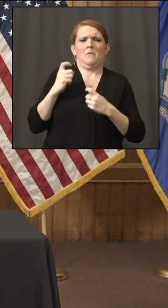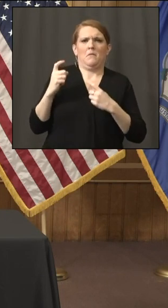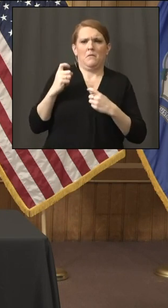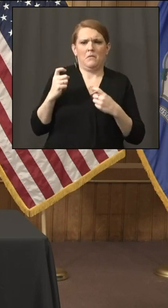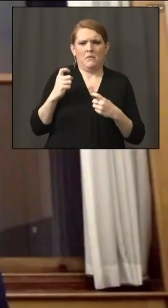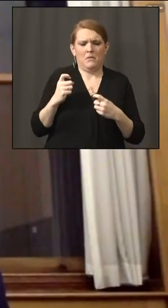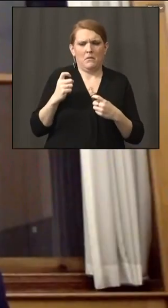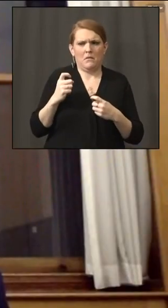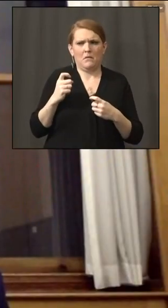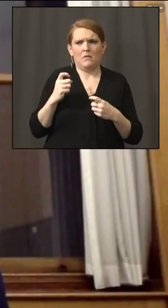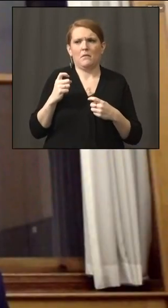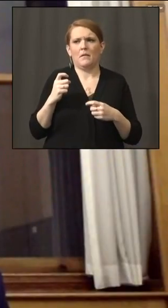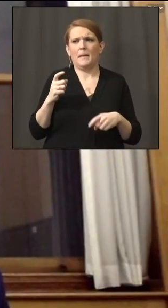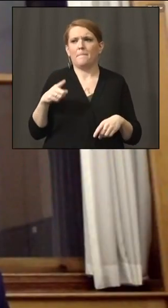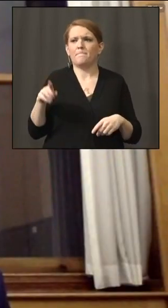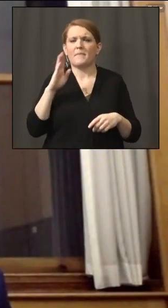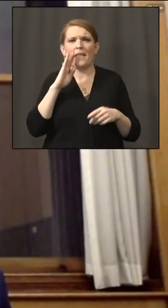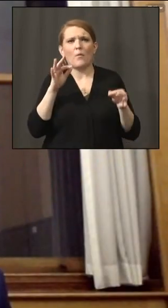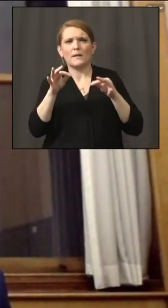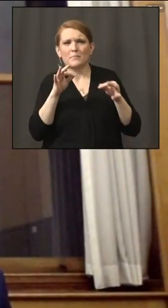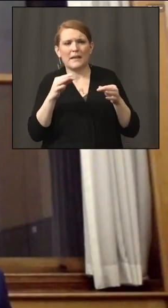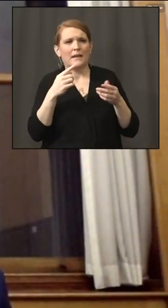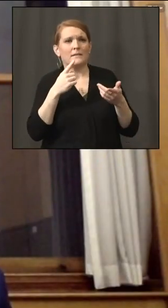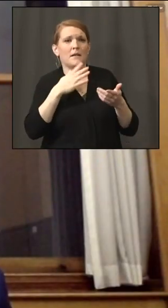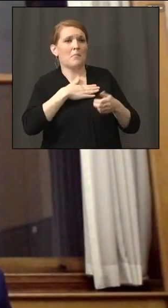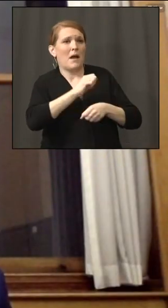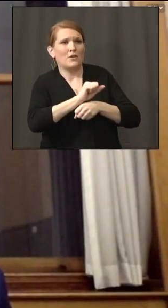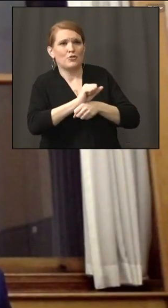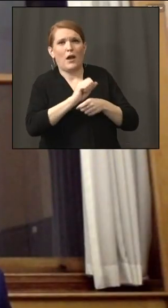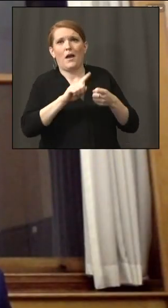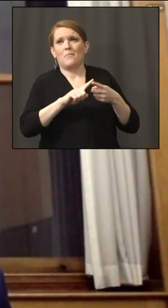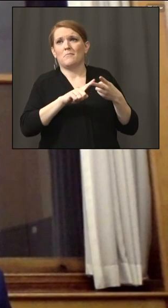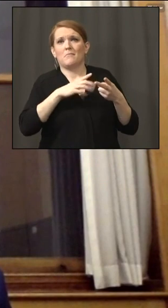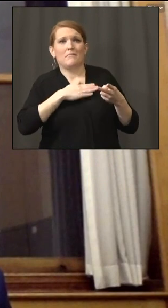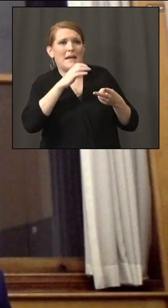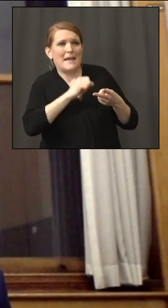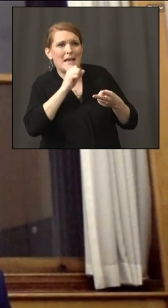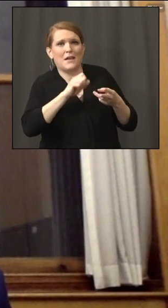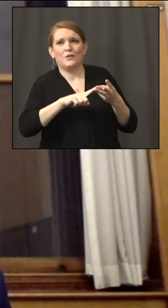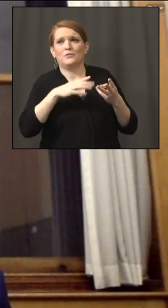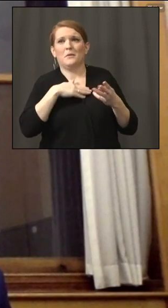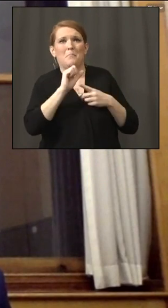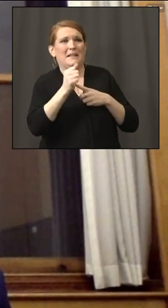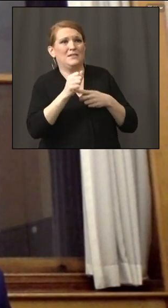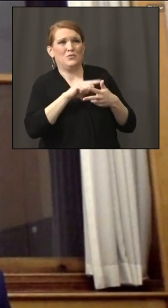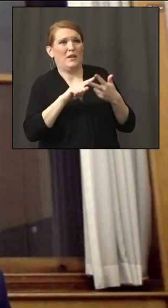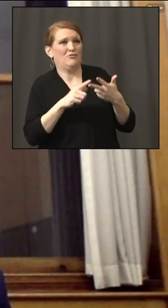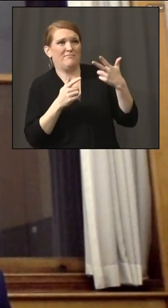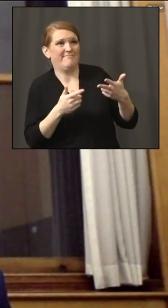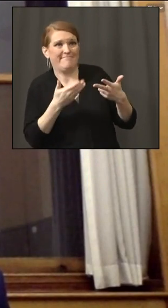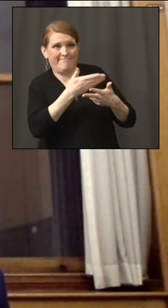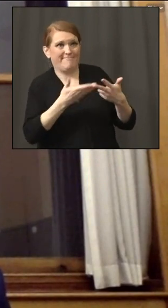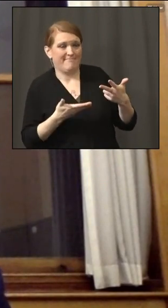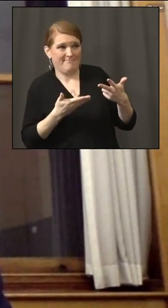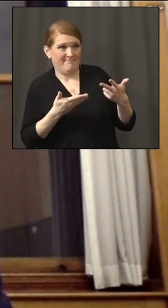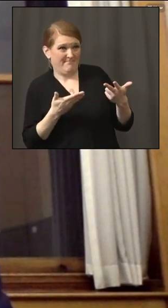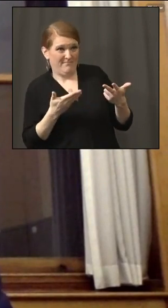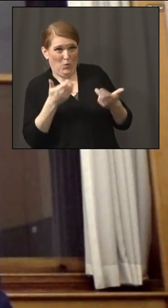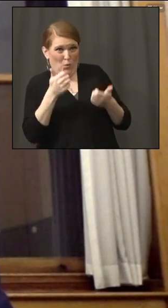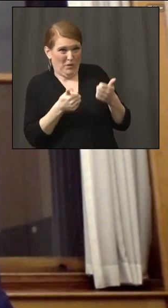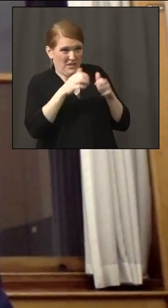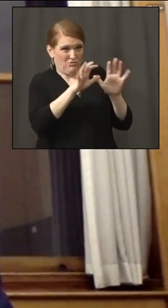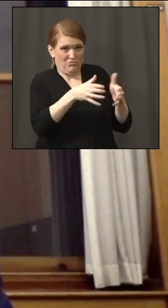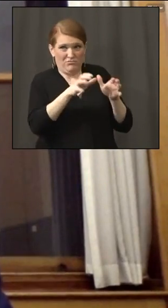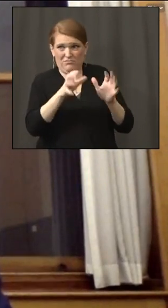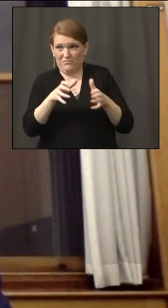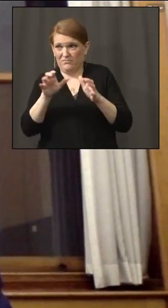say, you know, here's my job. Here's my situation. Here's my age. And they don't know when they fall in the